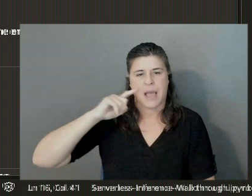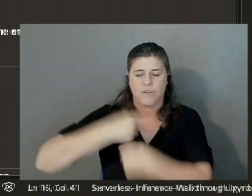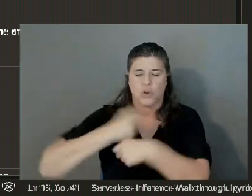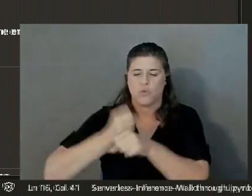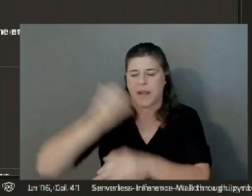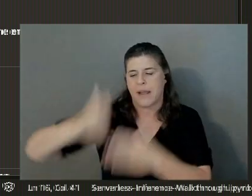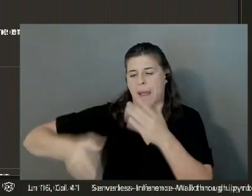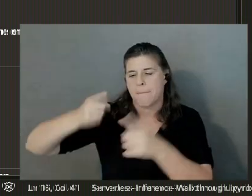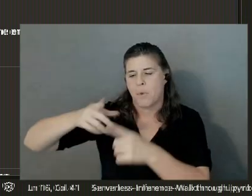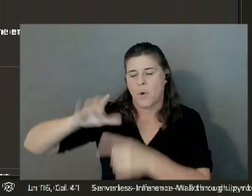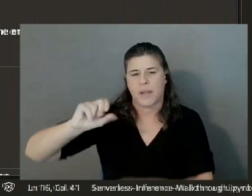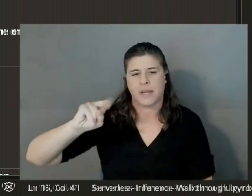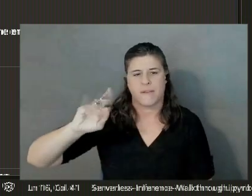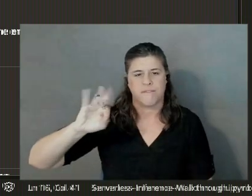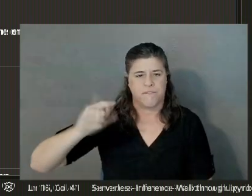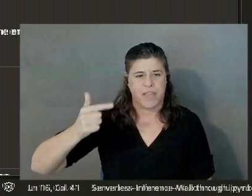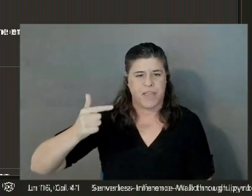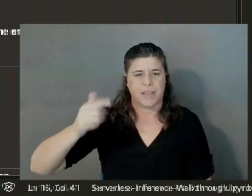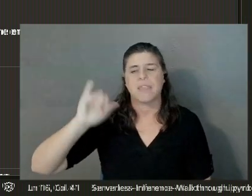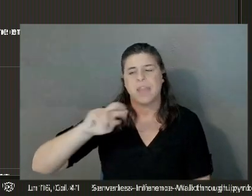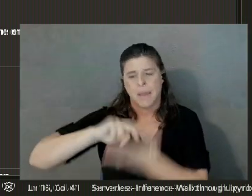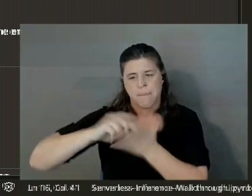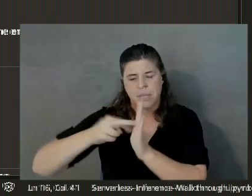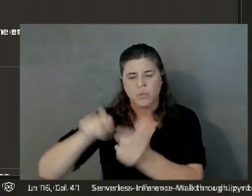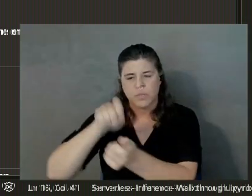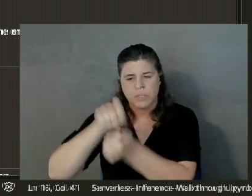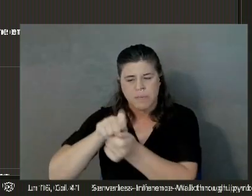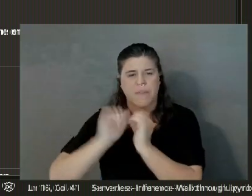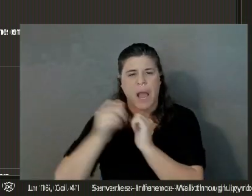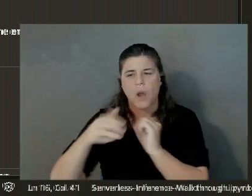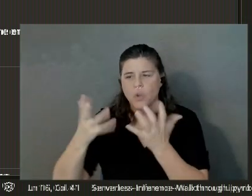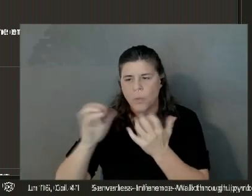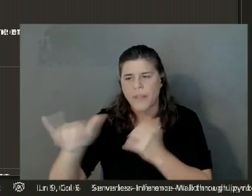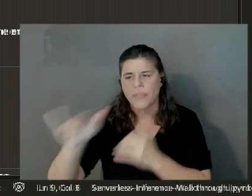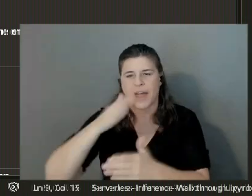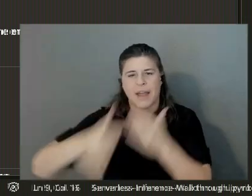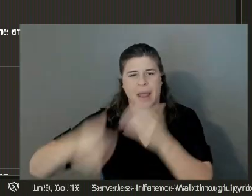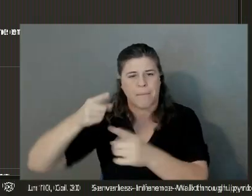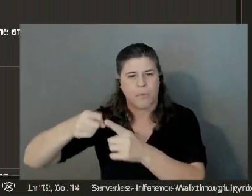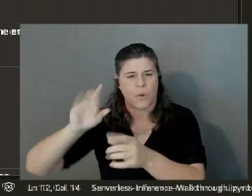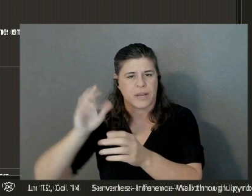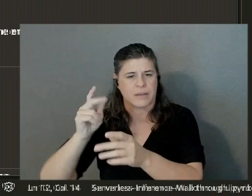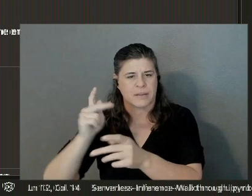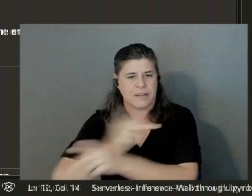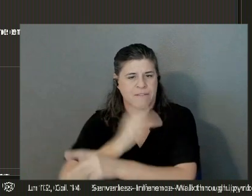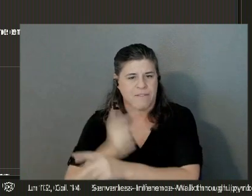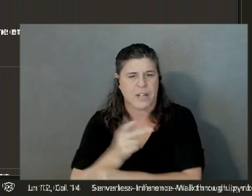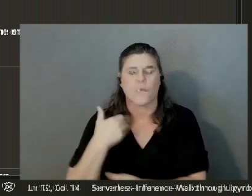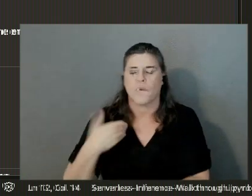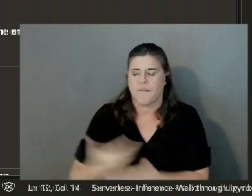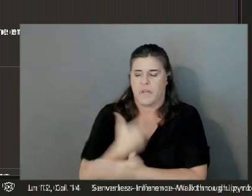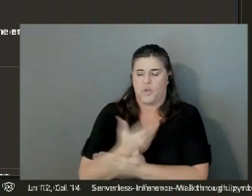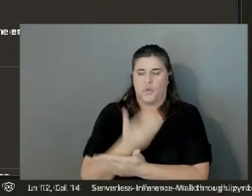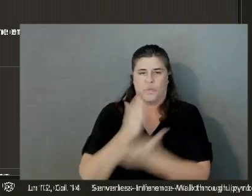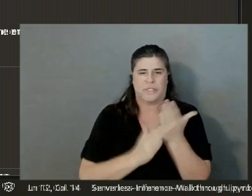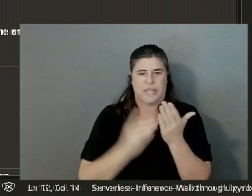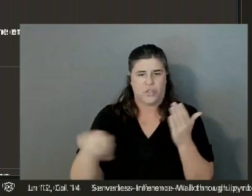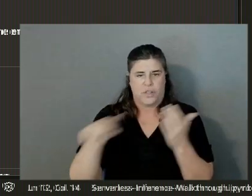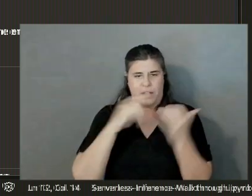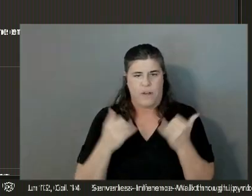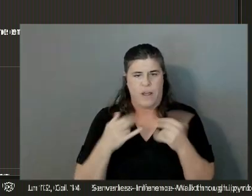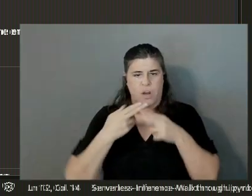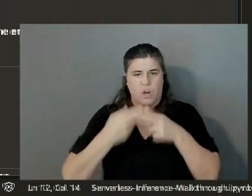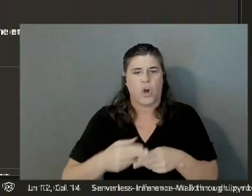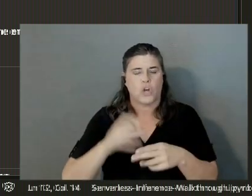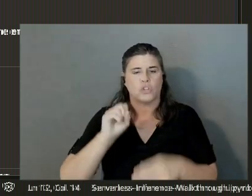and that's where you're specifying how you want that endpoint to be configured. There is a new section in there now called serverless config.